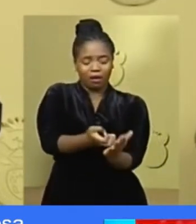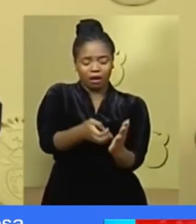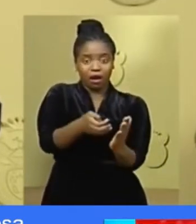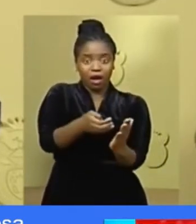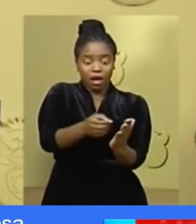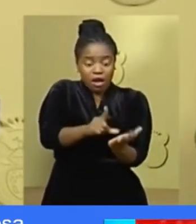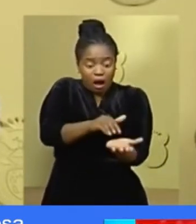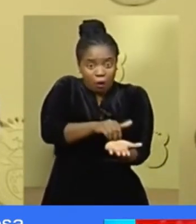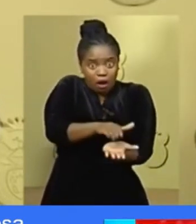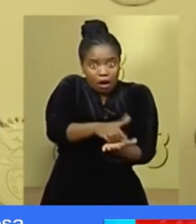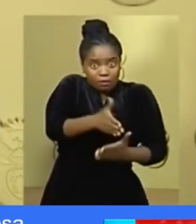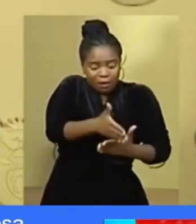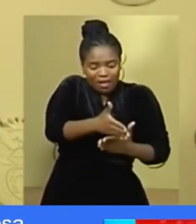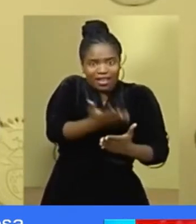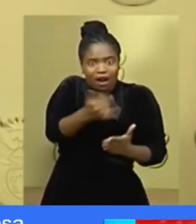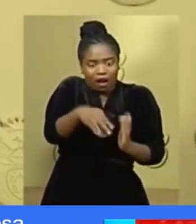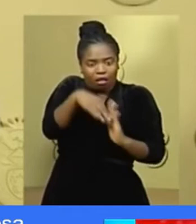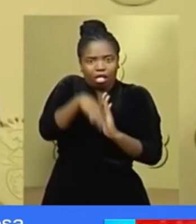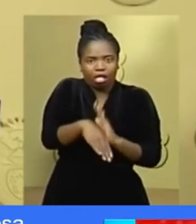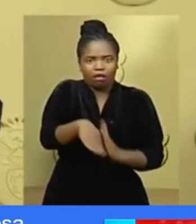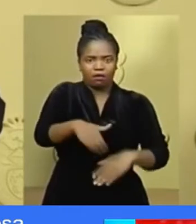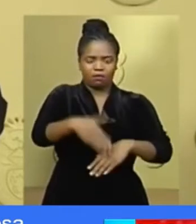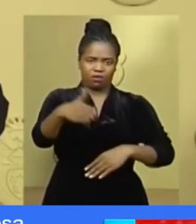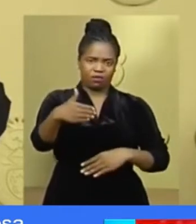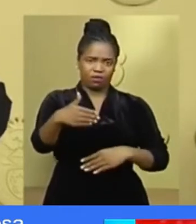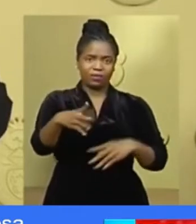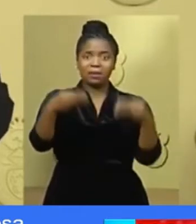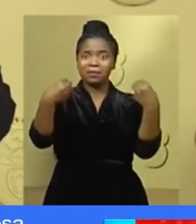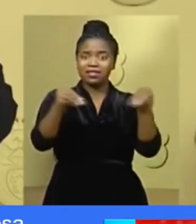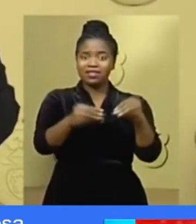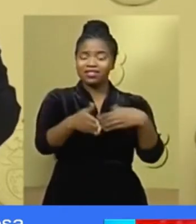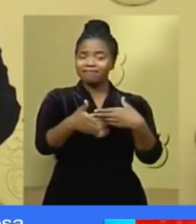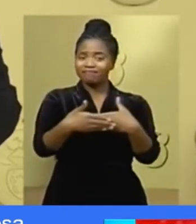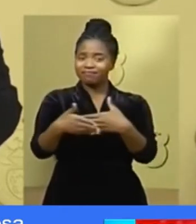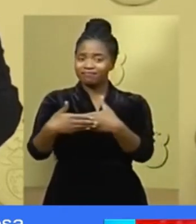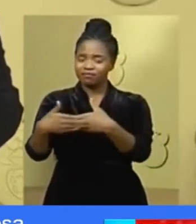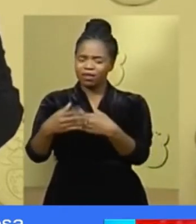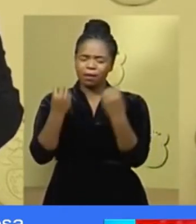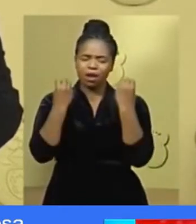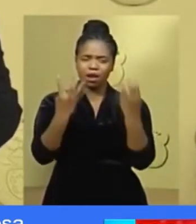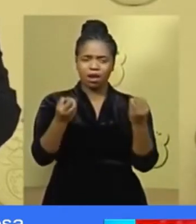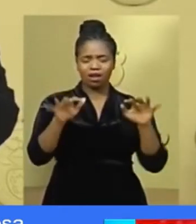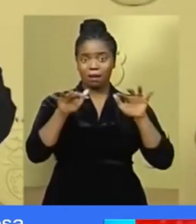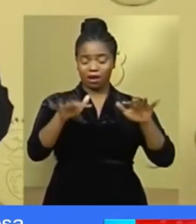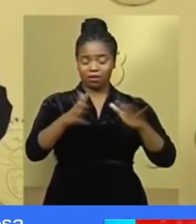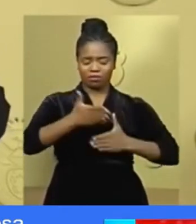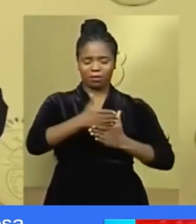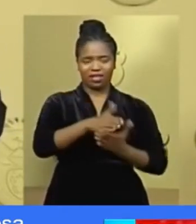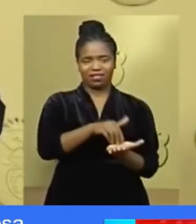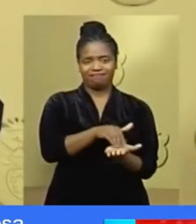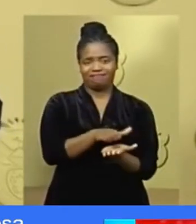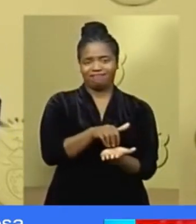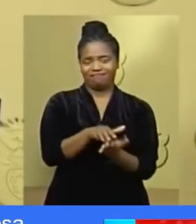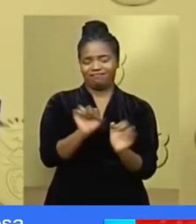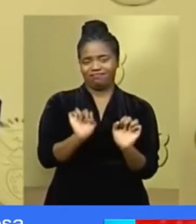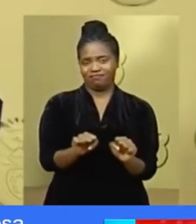that will cause businesses to close and many of our people to lose their jobs.